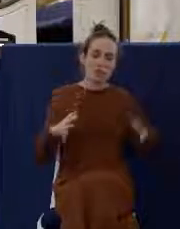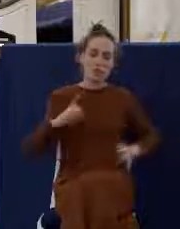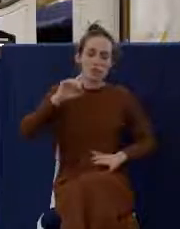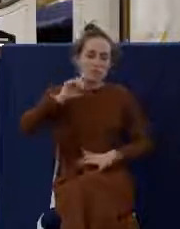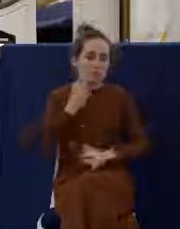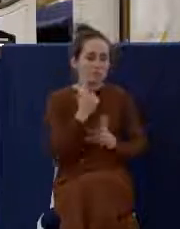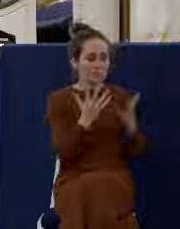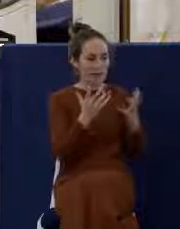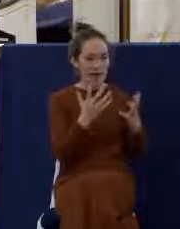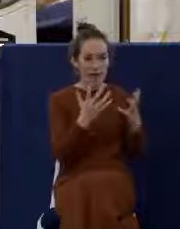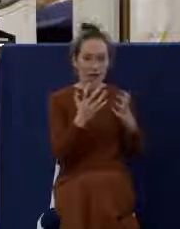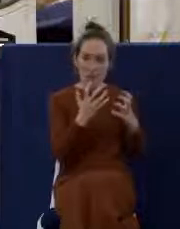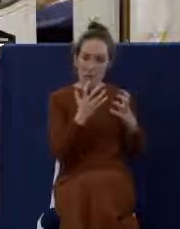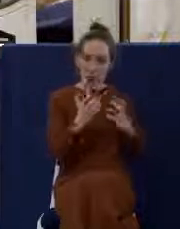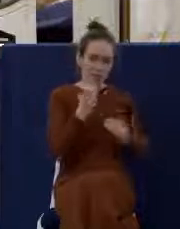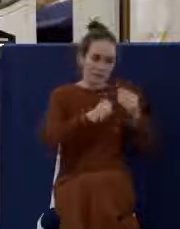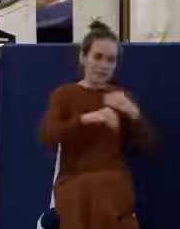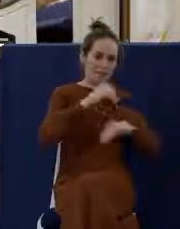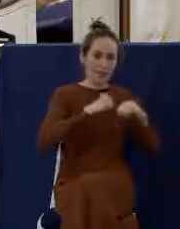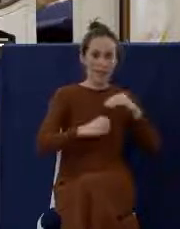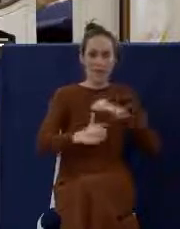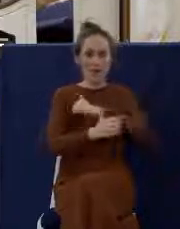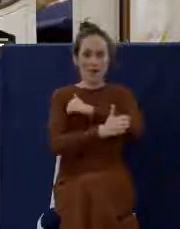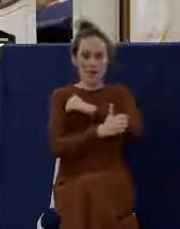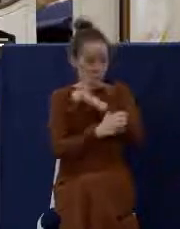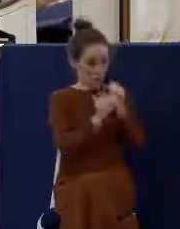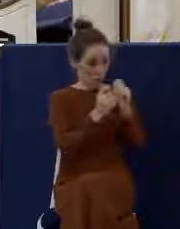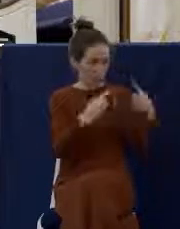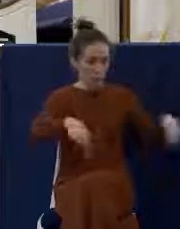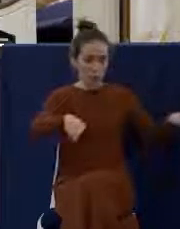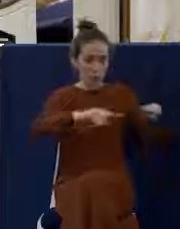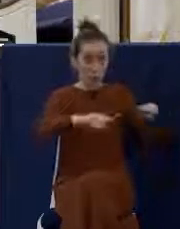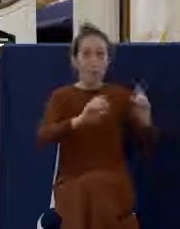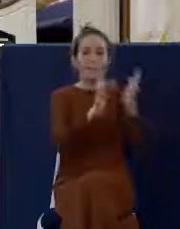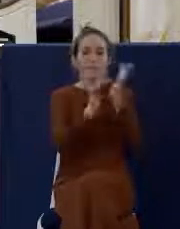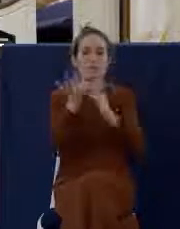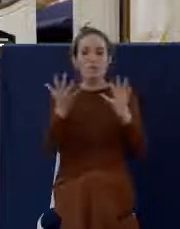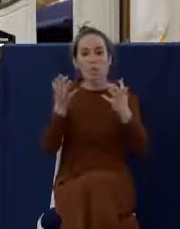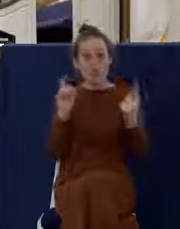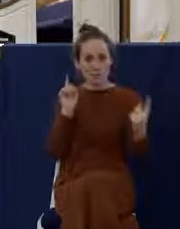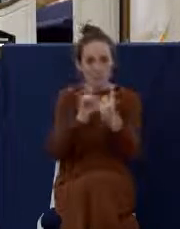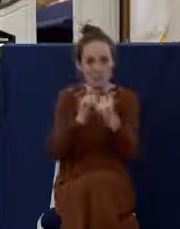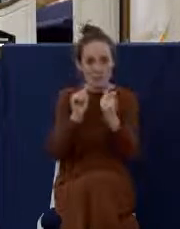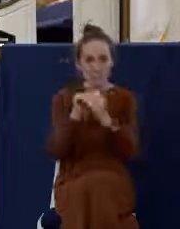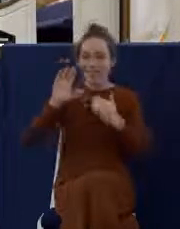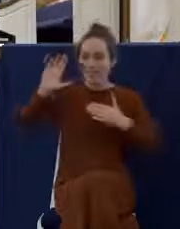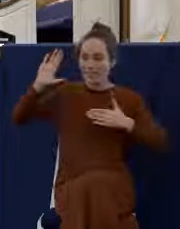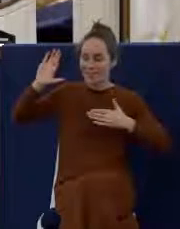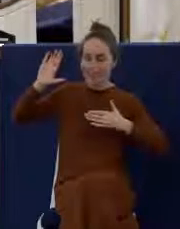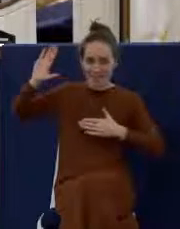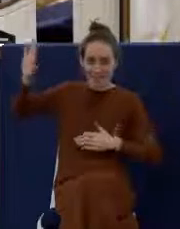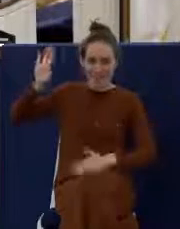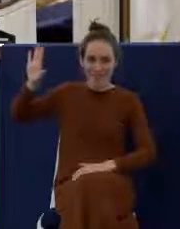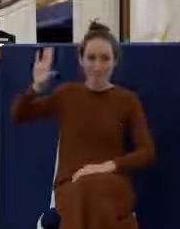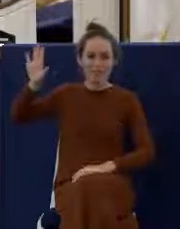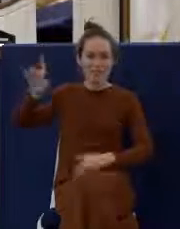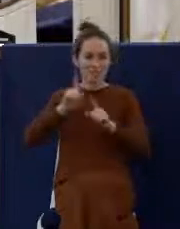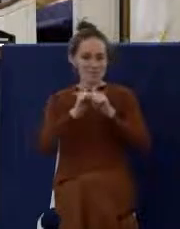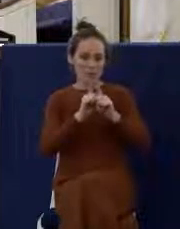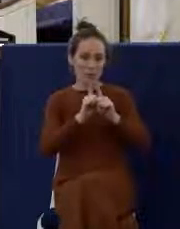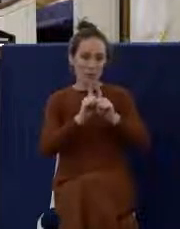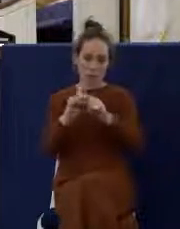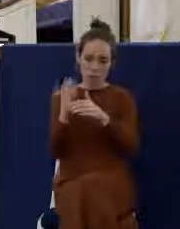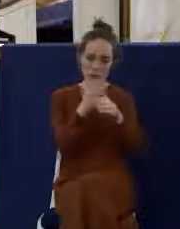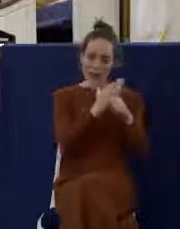desired to eat this Passover with you. Jesus wanted to meet with his disciples. He wanted to share that moment. Now that was the